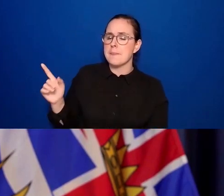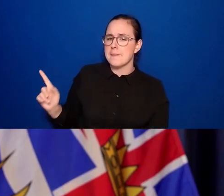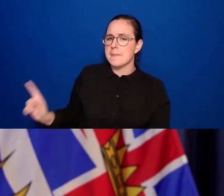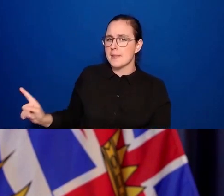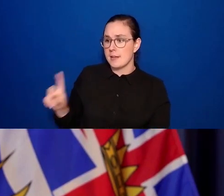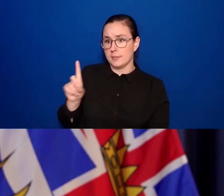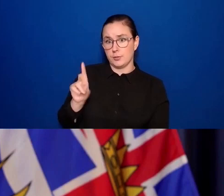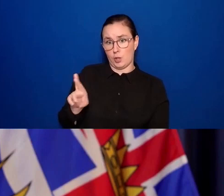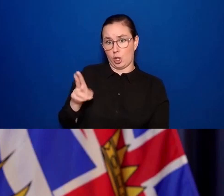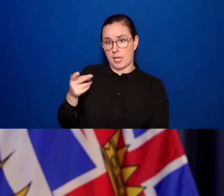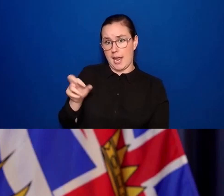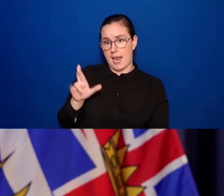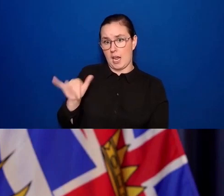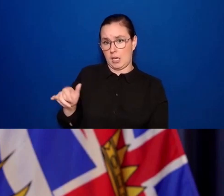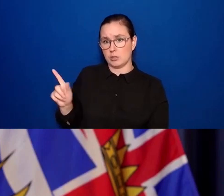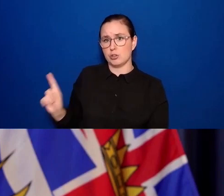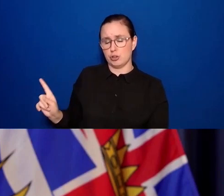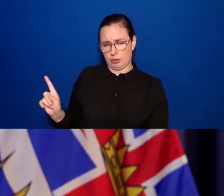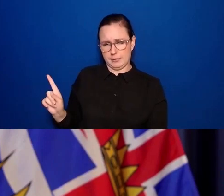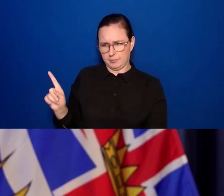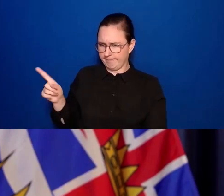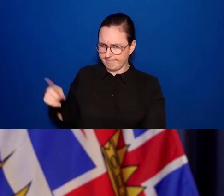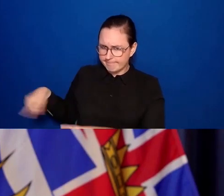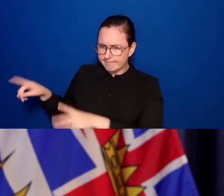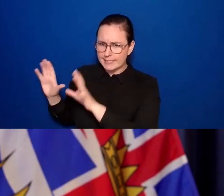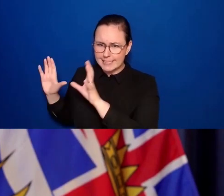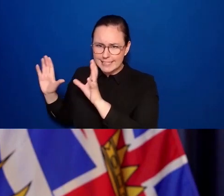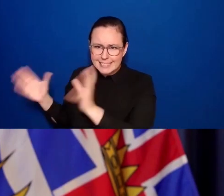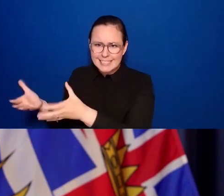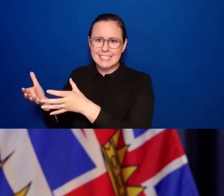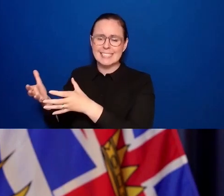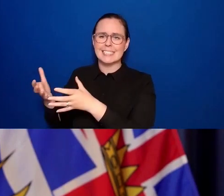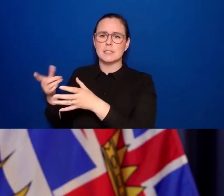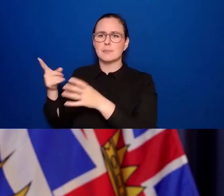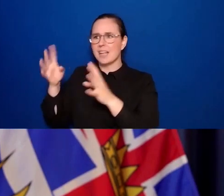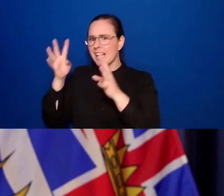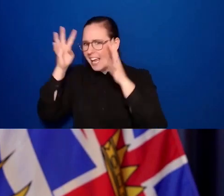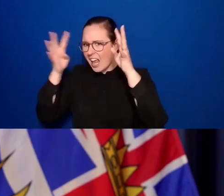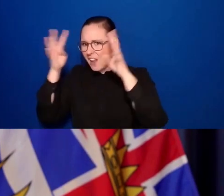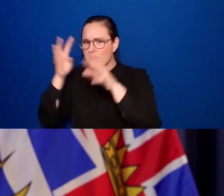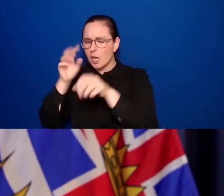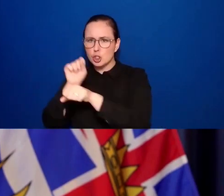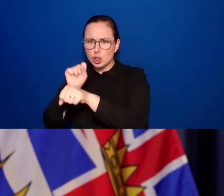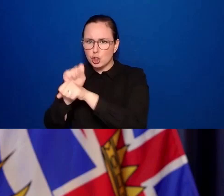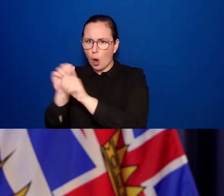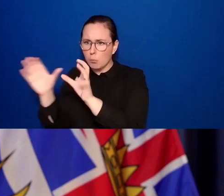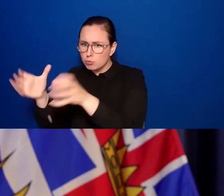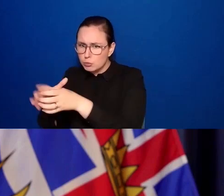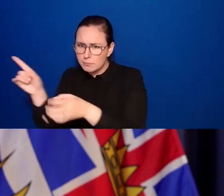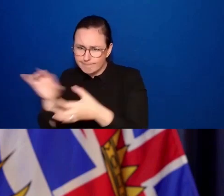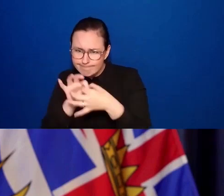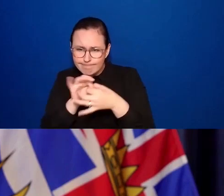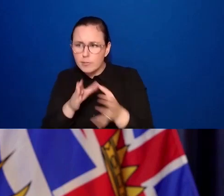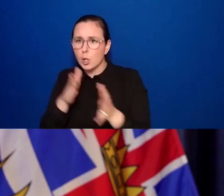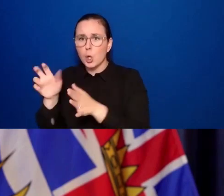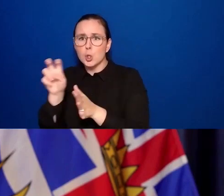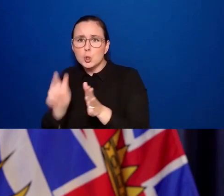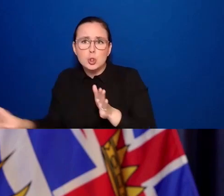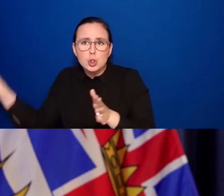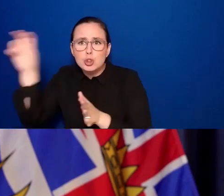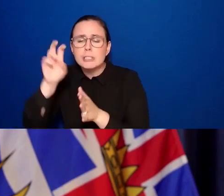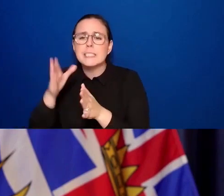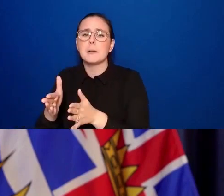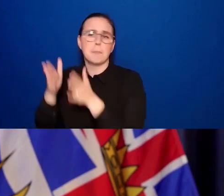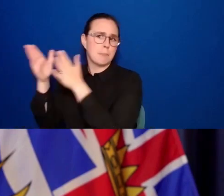innovation and economic recovery have been working with the tourism arts and culture sector, working with municipalities.